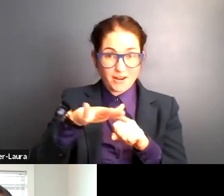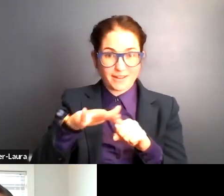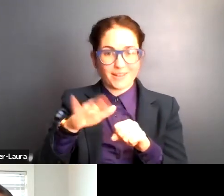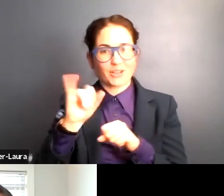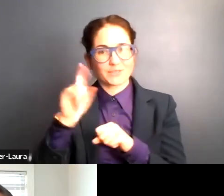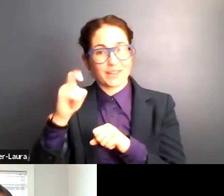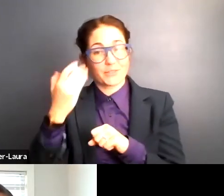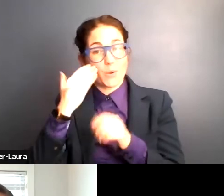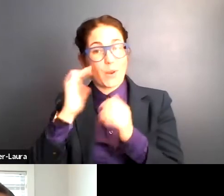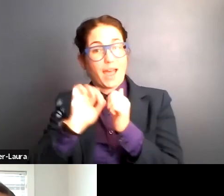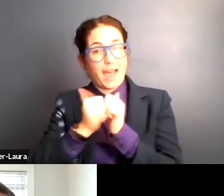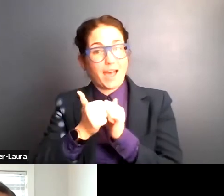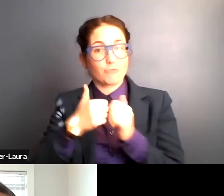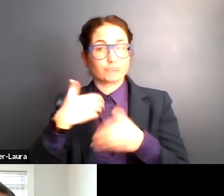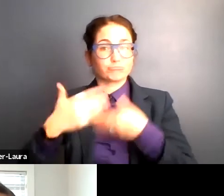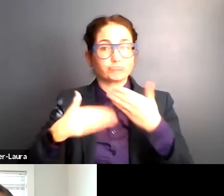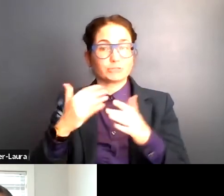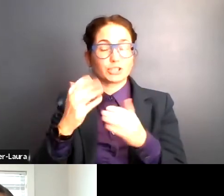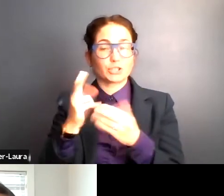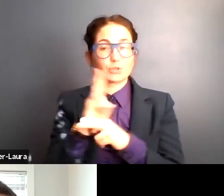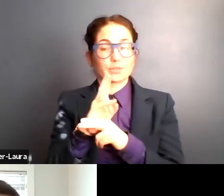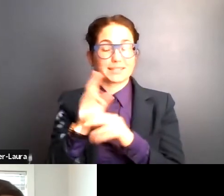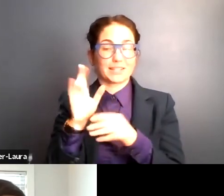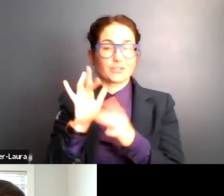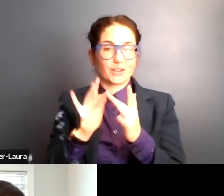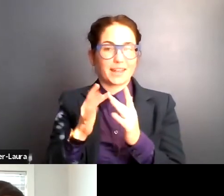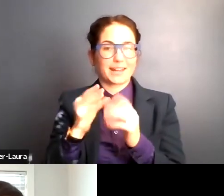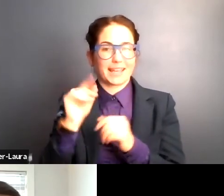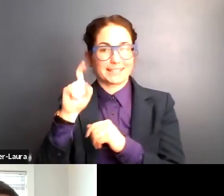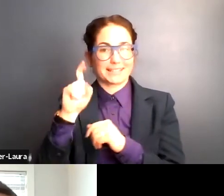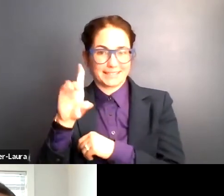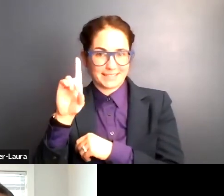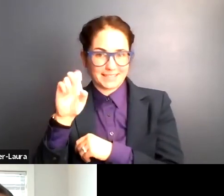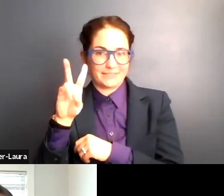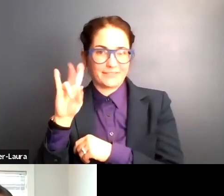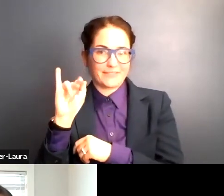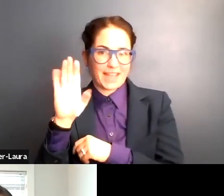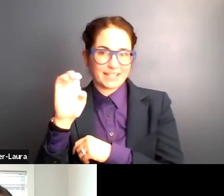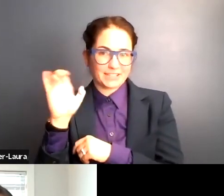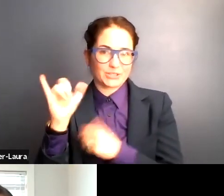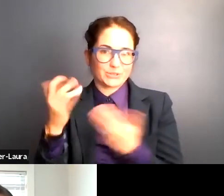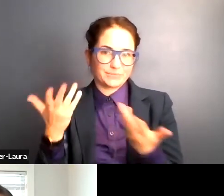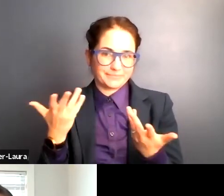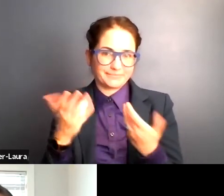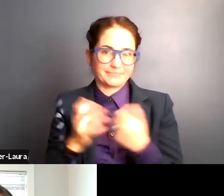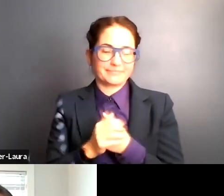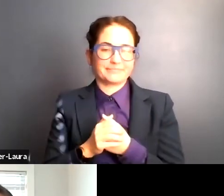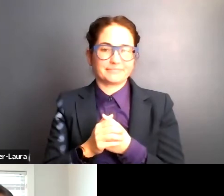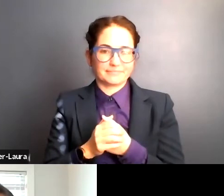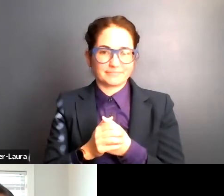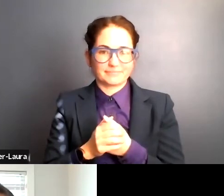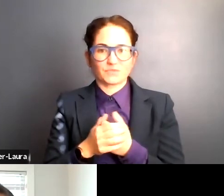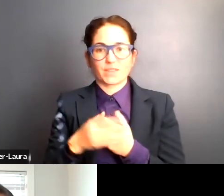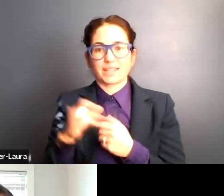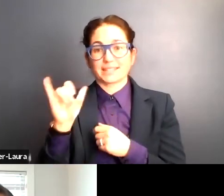how to use it and you need to know, um, you need to have access to a device. So in that, um, same vein, because we've been doing,